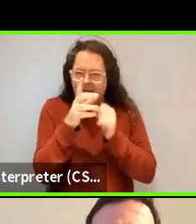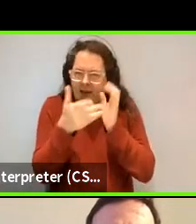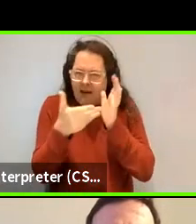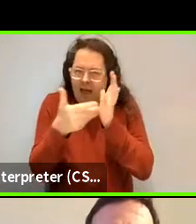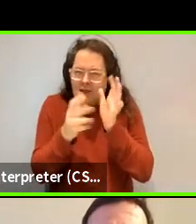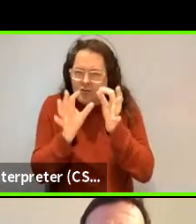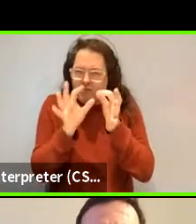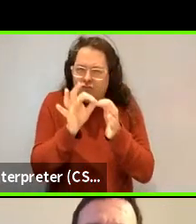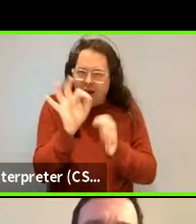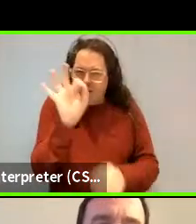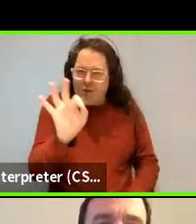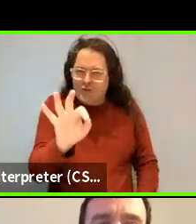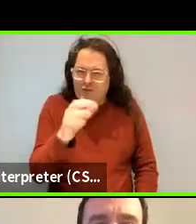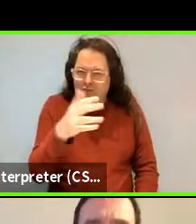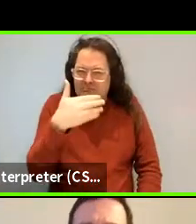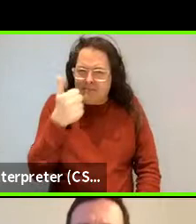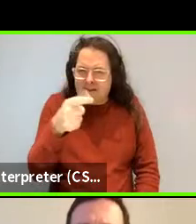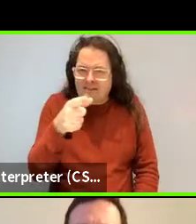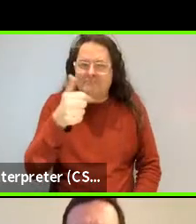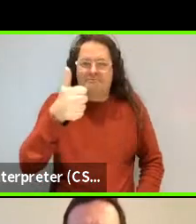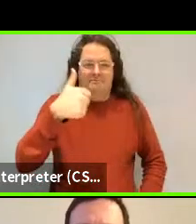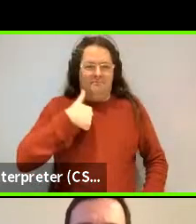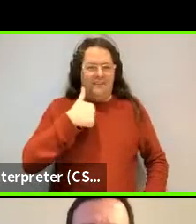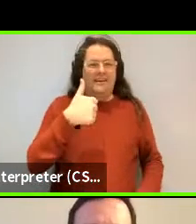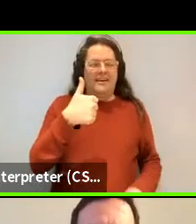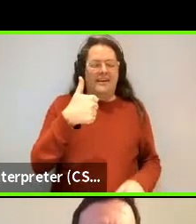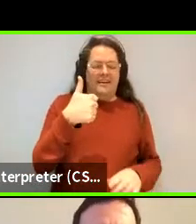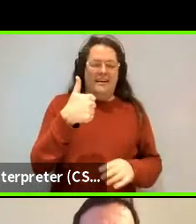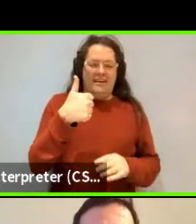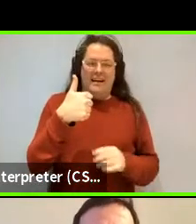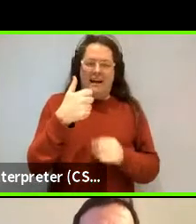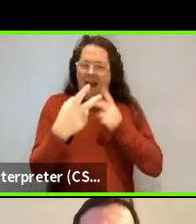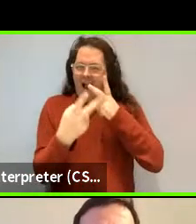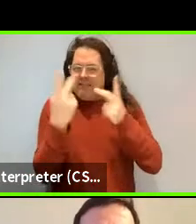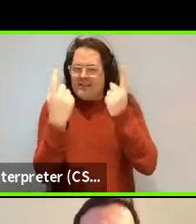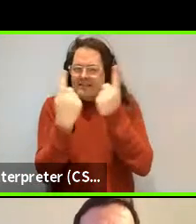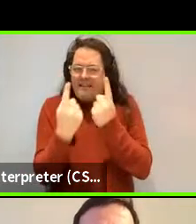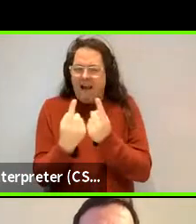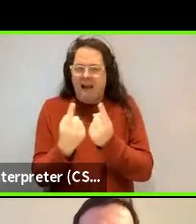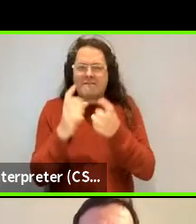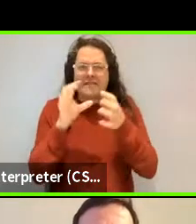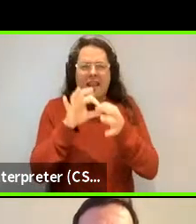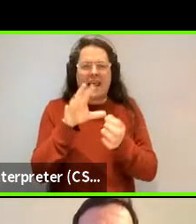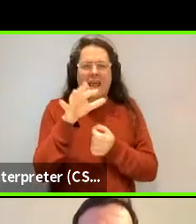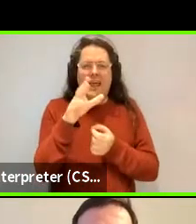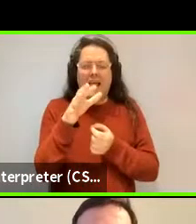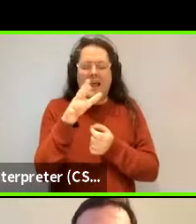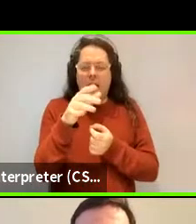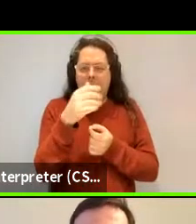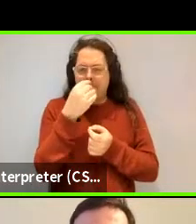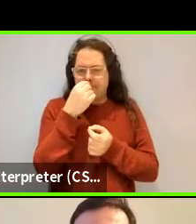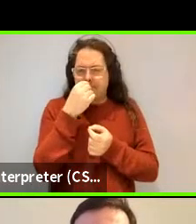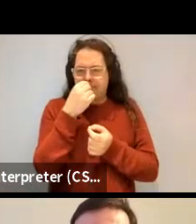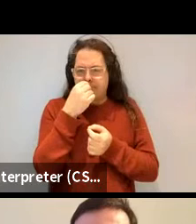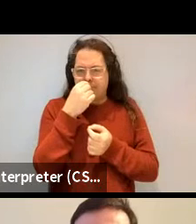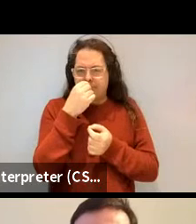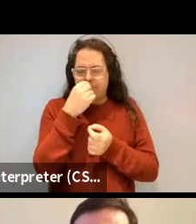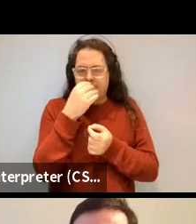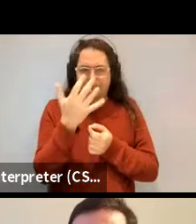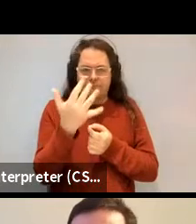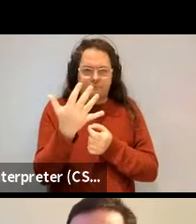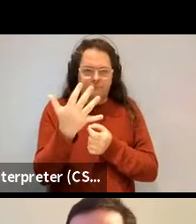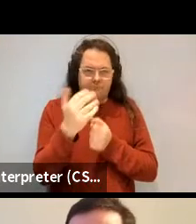really on your, uh, other stuff about, um, the, it's about, uh,